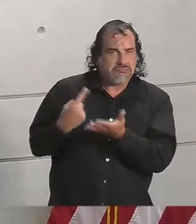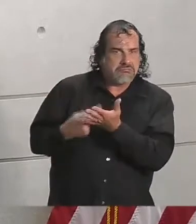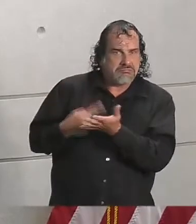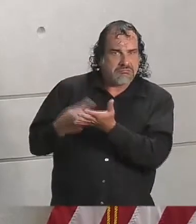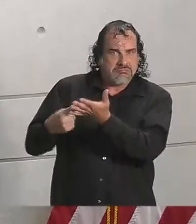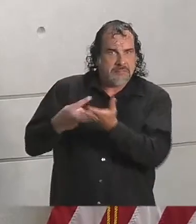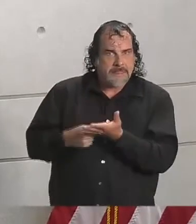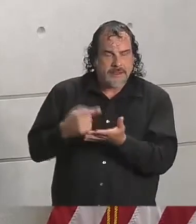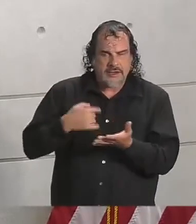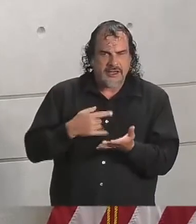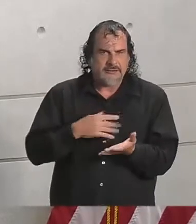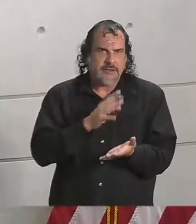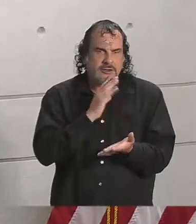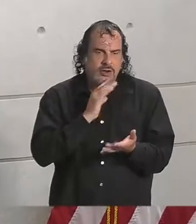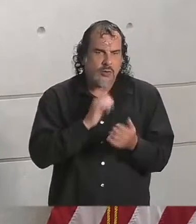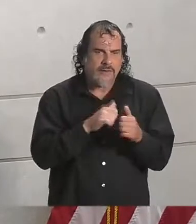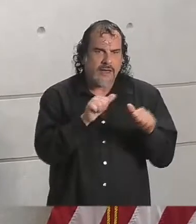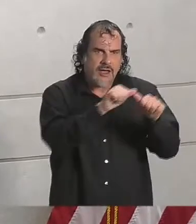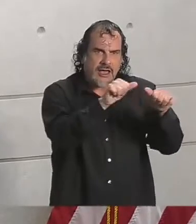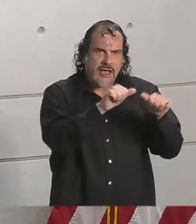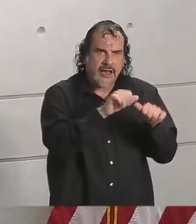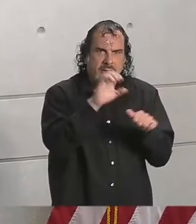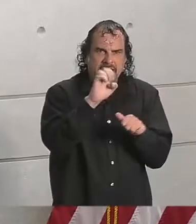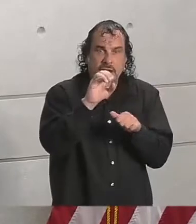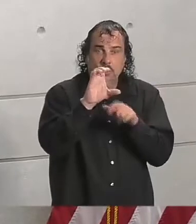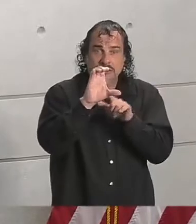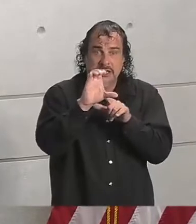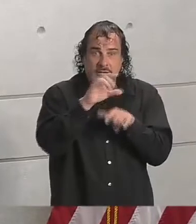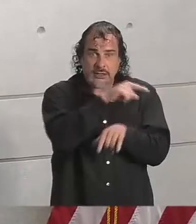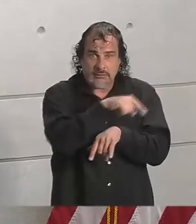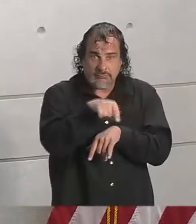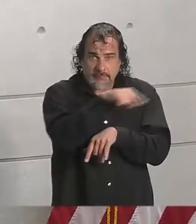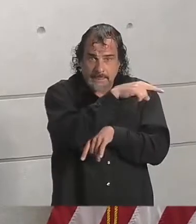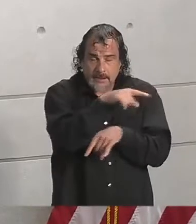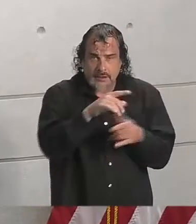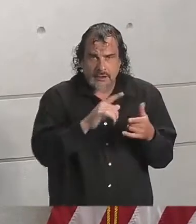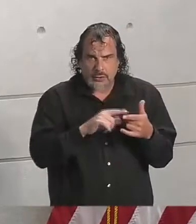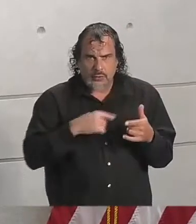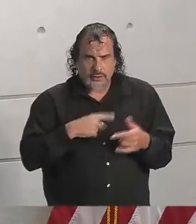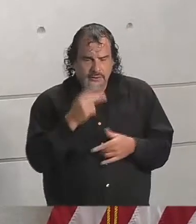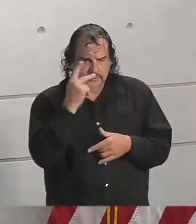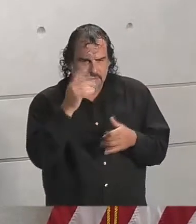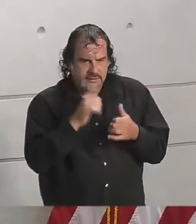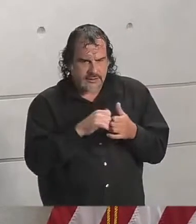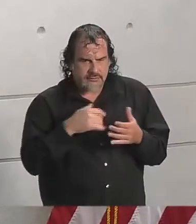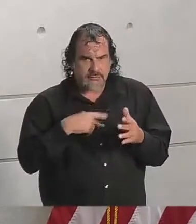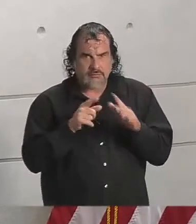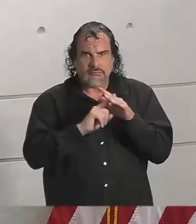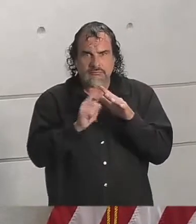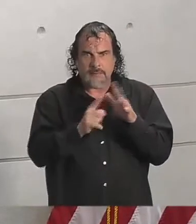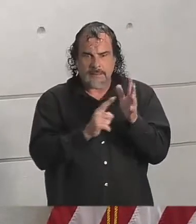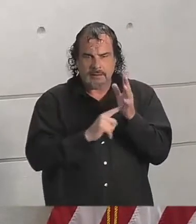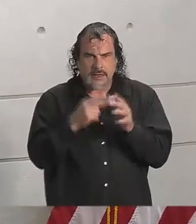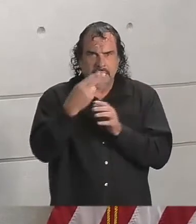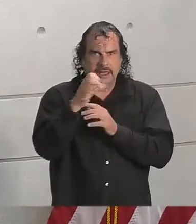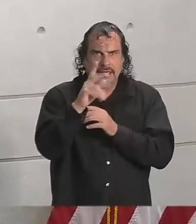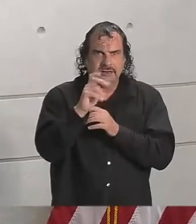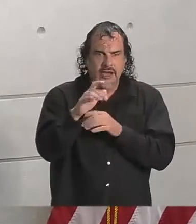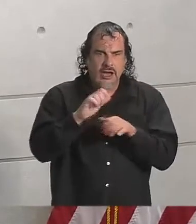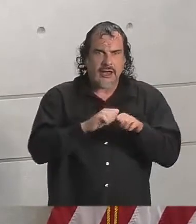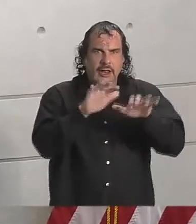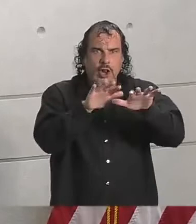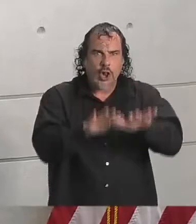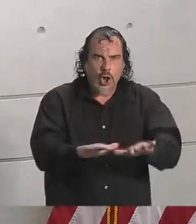with the local emergency managers. I know that we've seen mandatory evacuations in Hancock County in low-lying areas